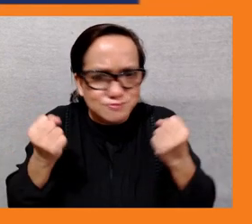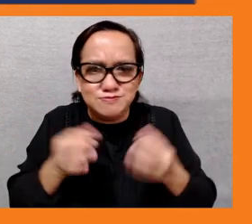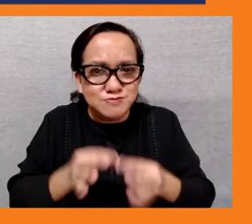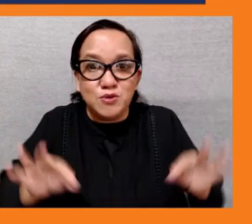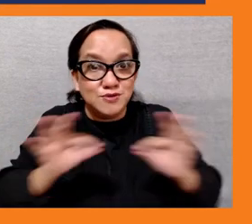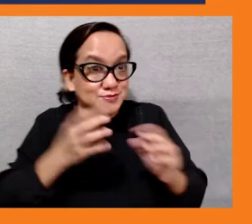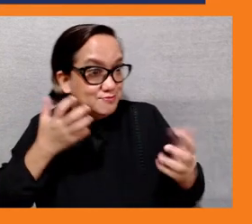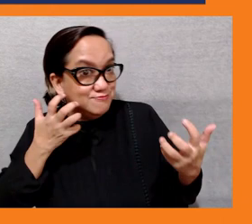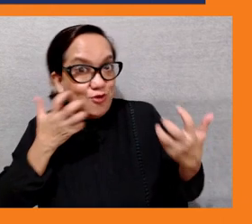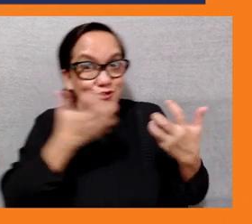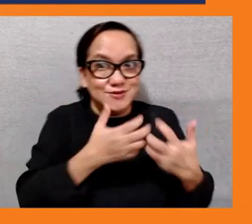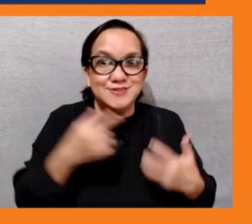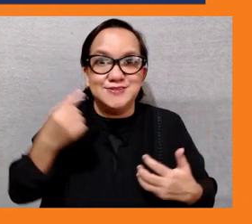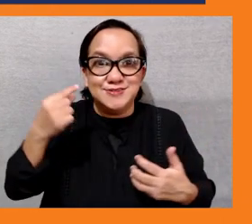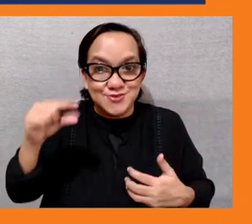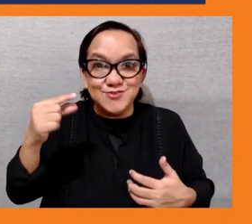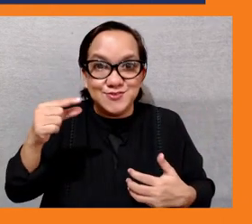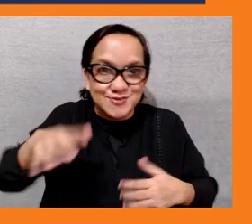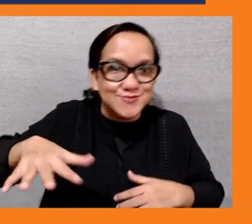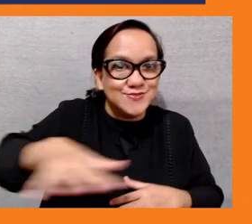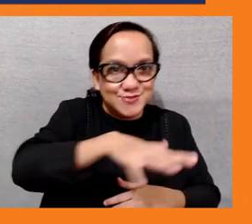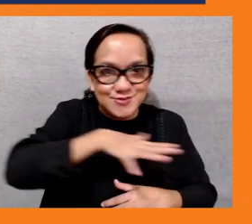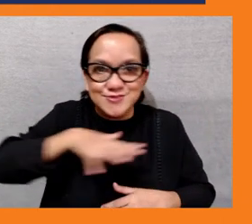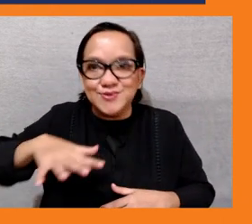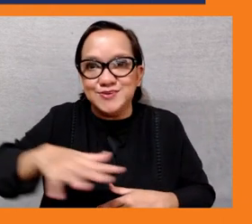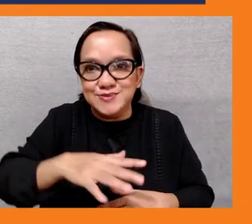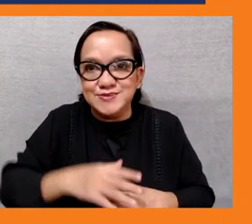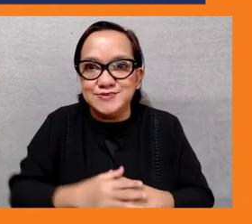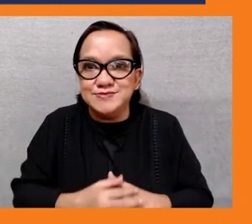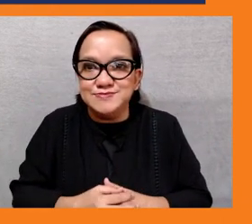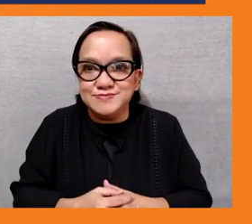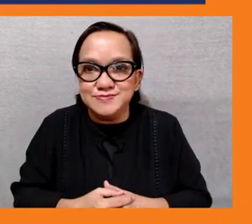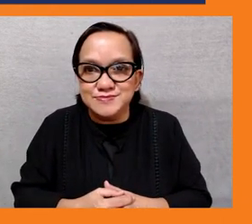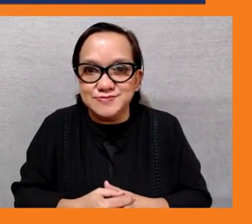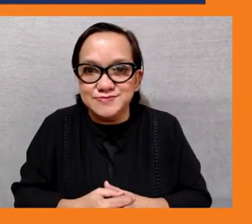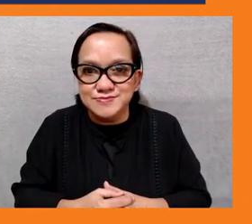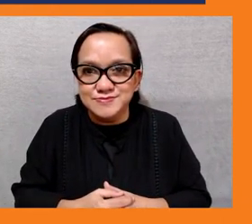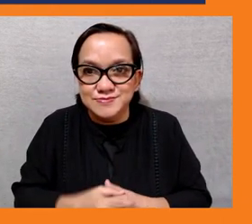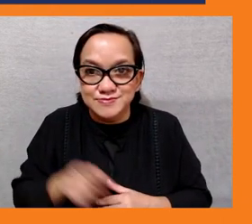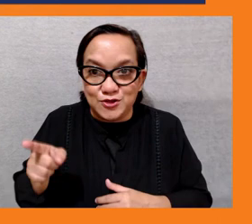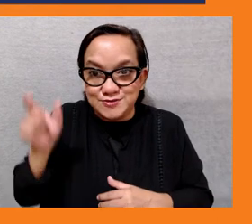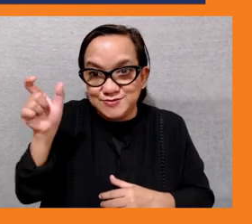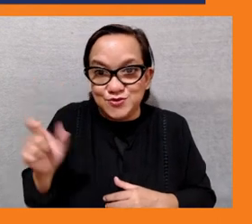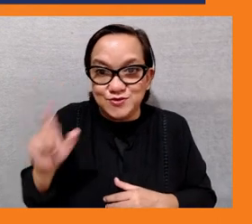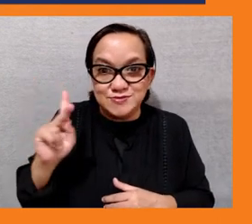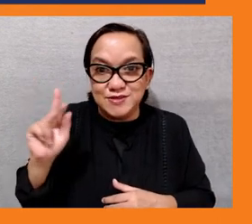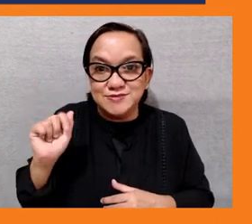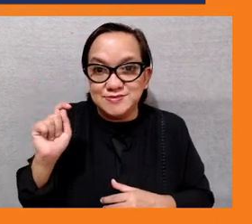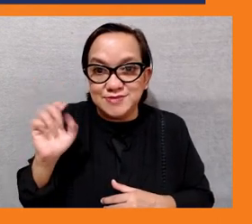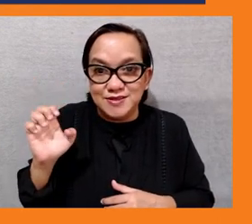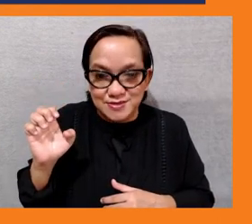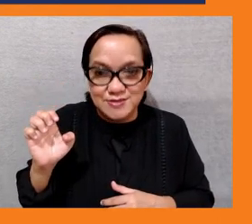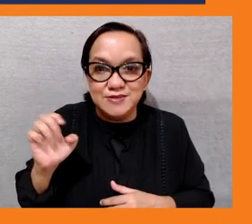sure um i think one of the big evolutions that we've seen as we work more and more on the topic of just